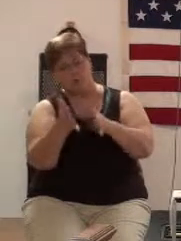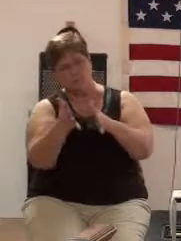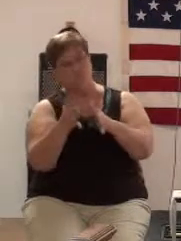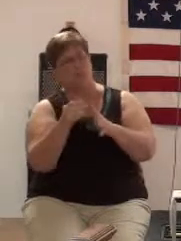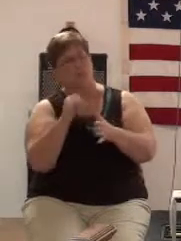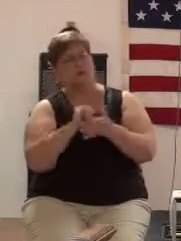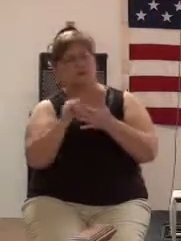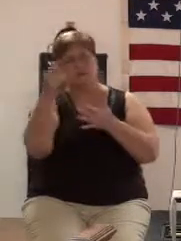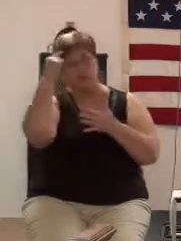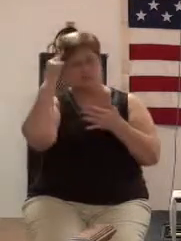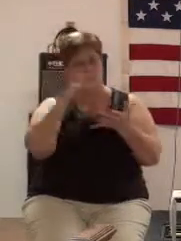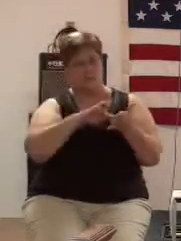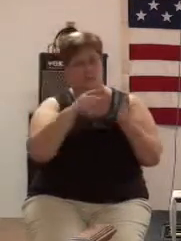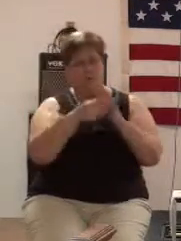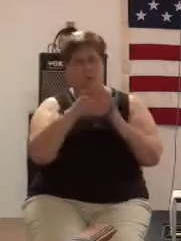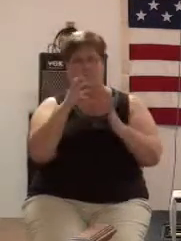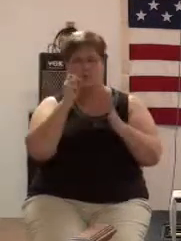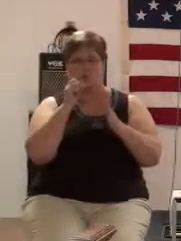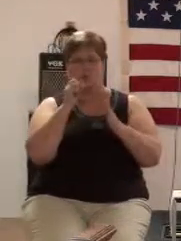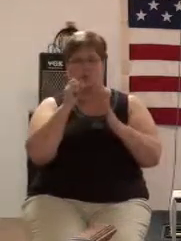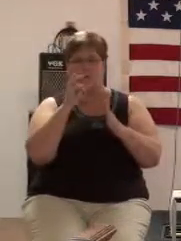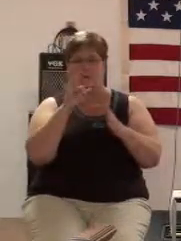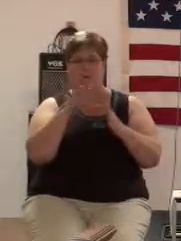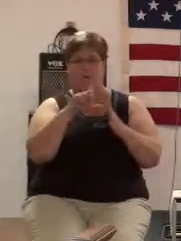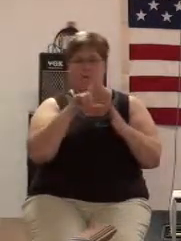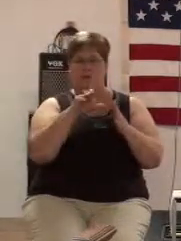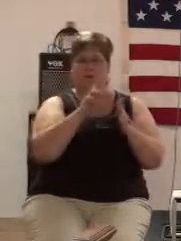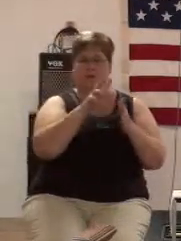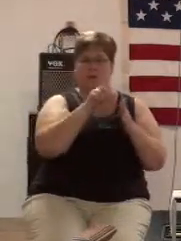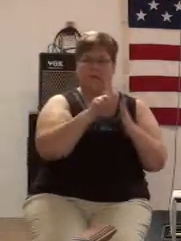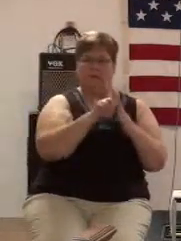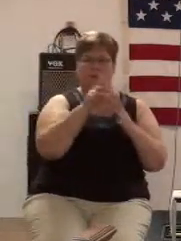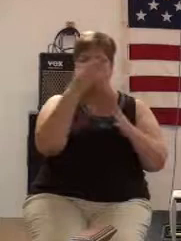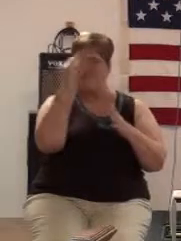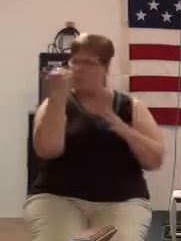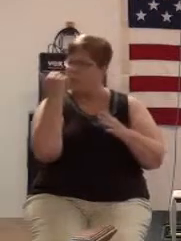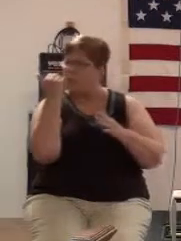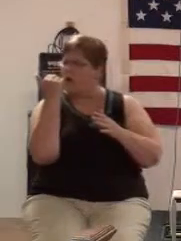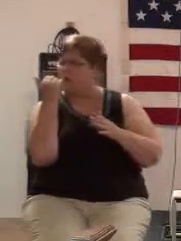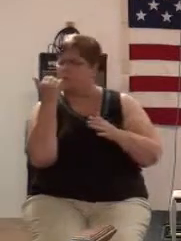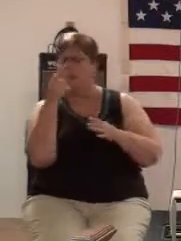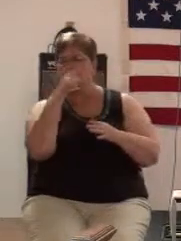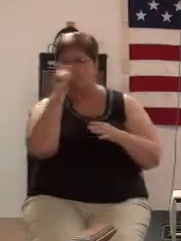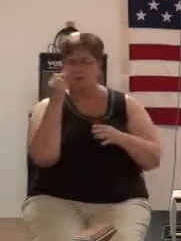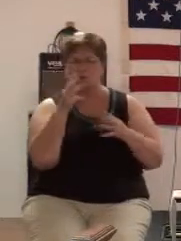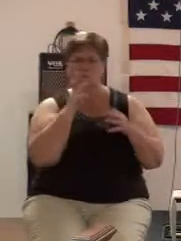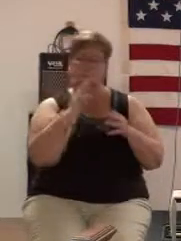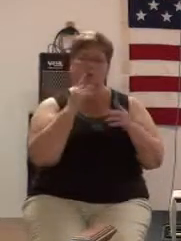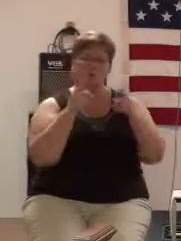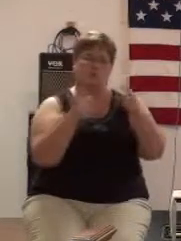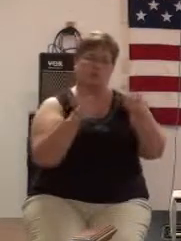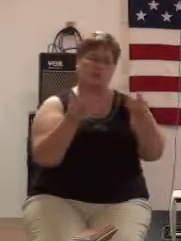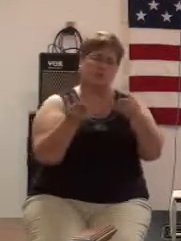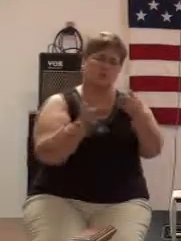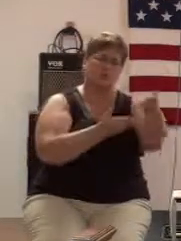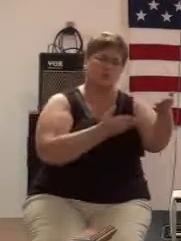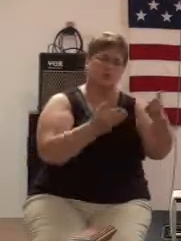his purpose was fulfilled why is that because the water took him to the purpose